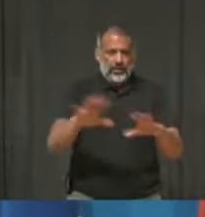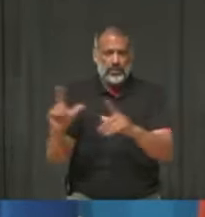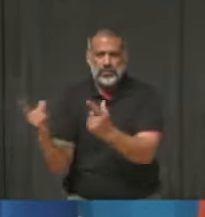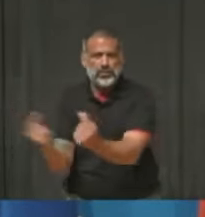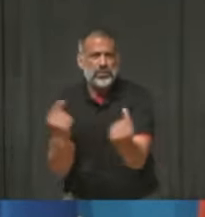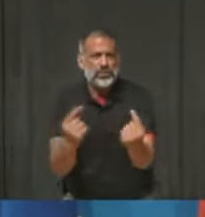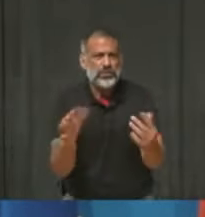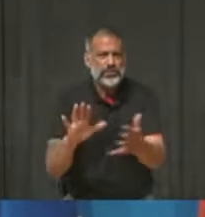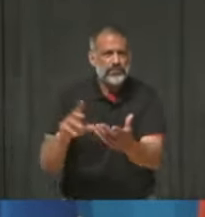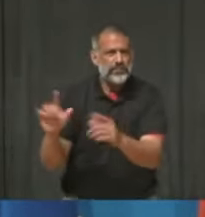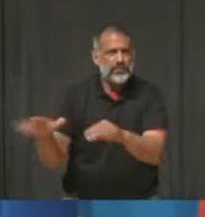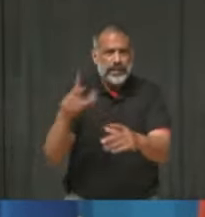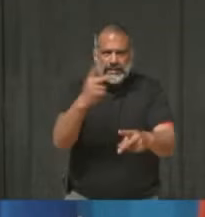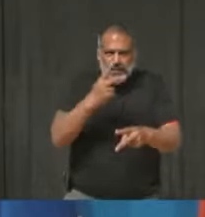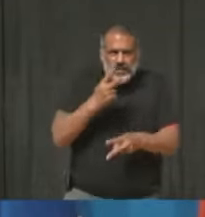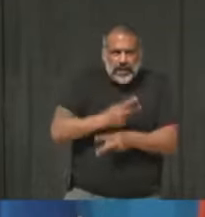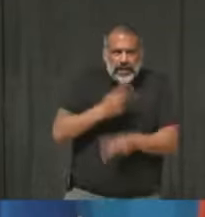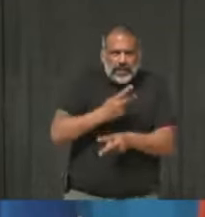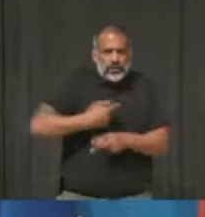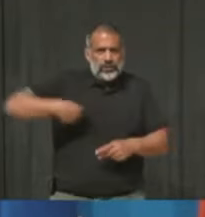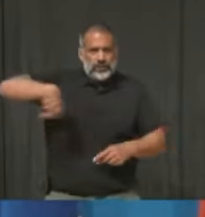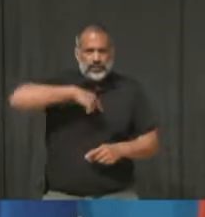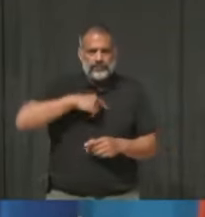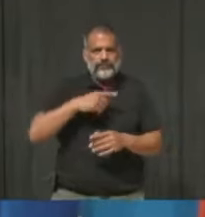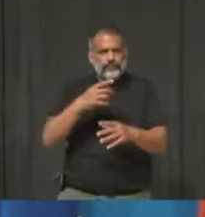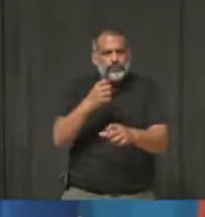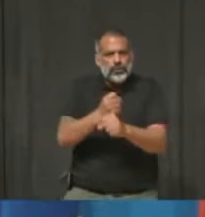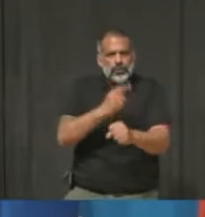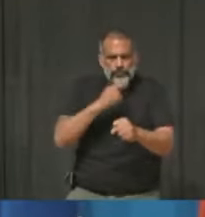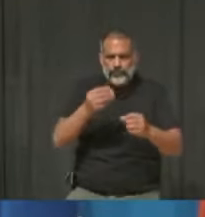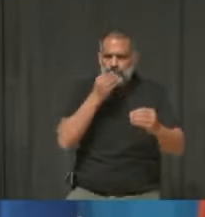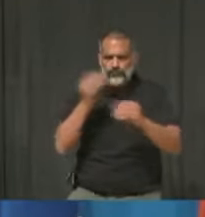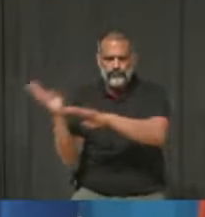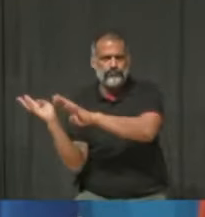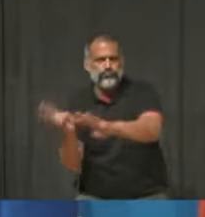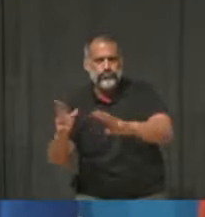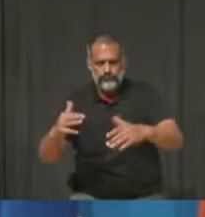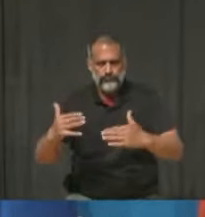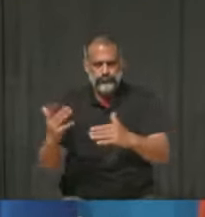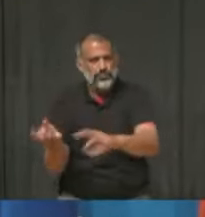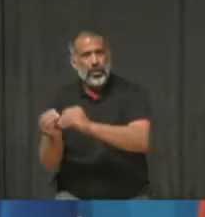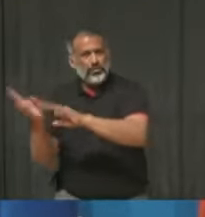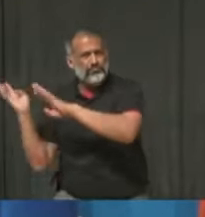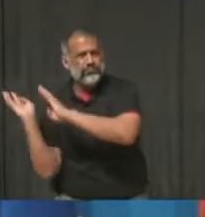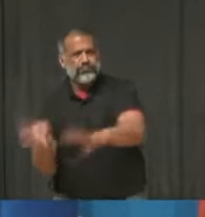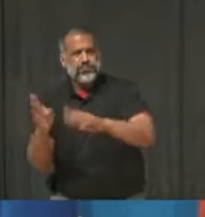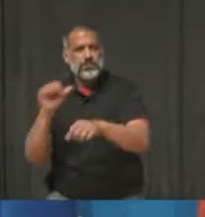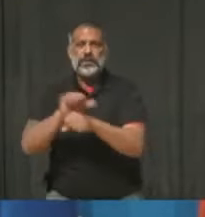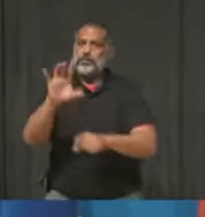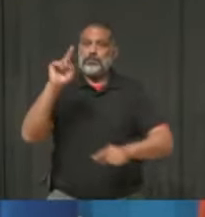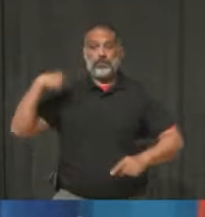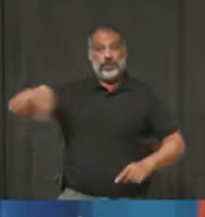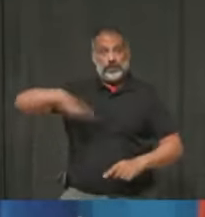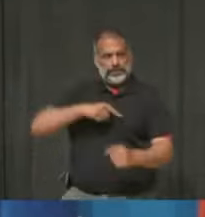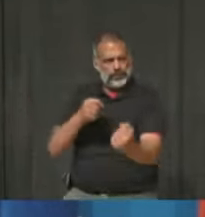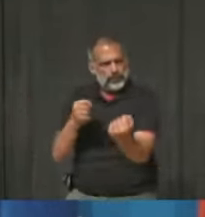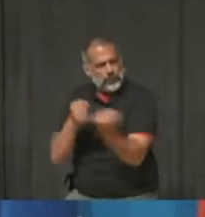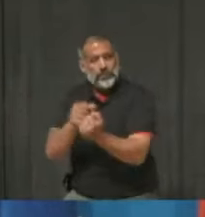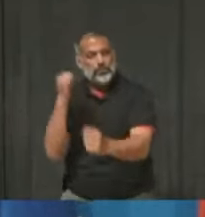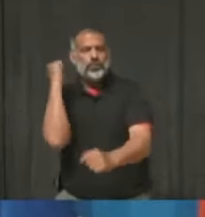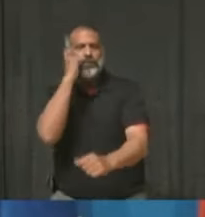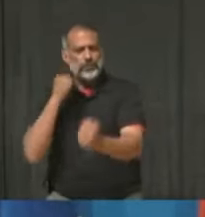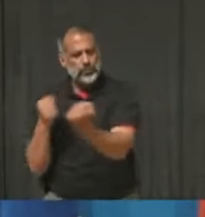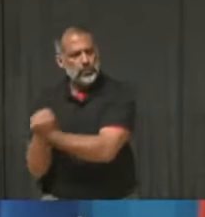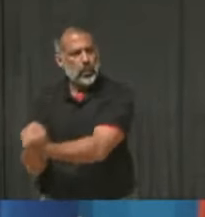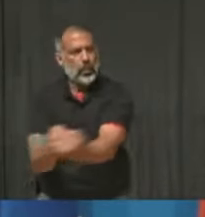distribution centers, food processing plants, and who have kept our economy running. They go to work, so we don't